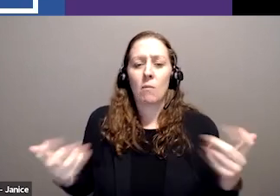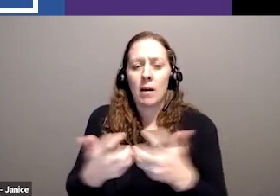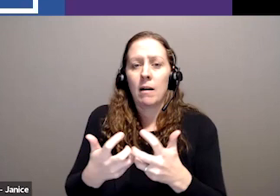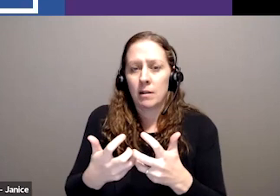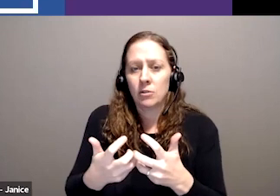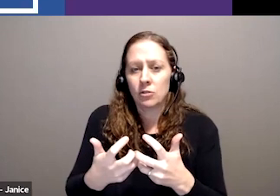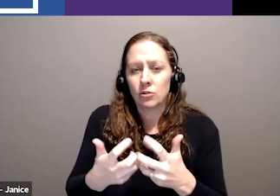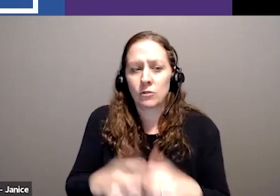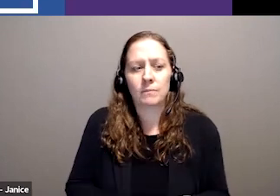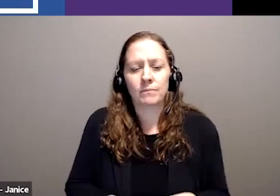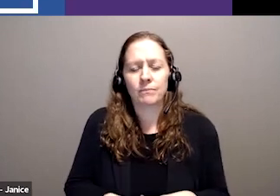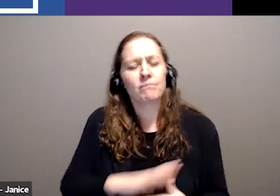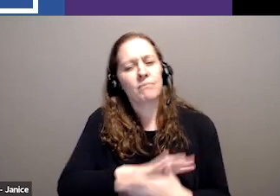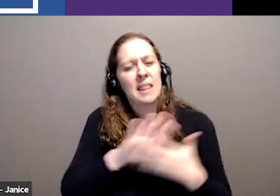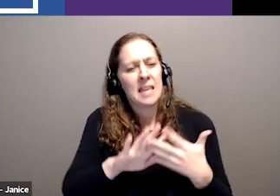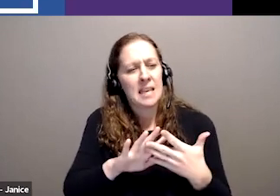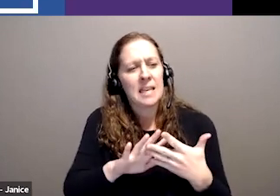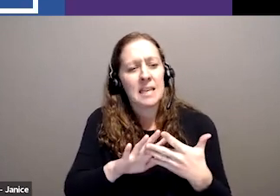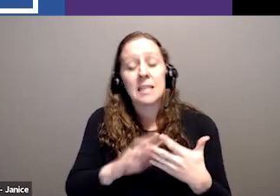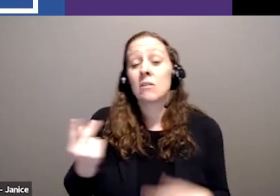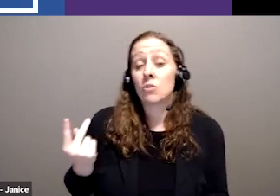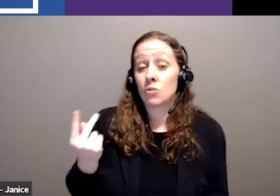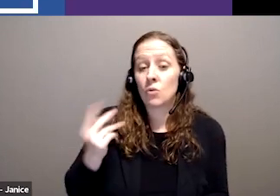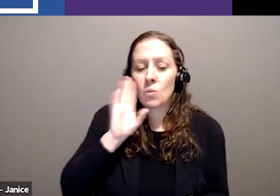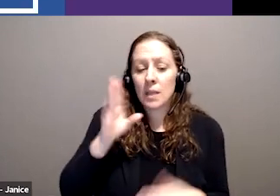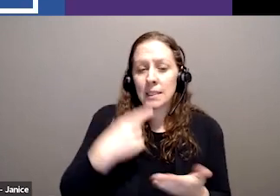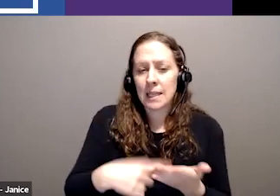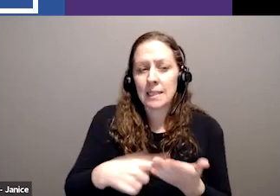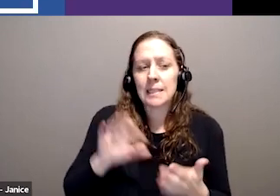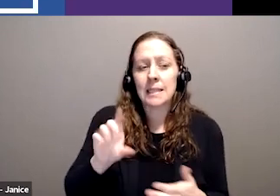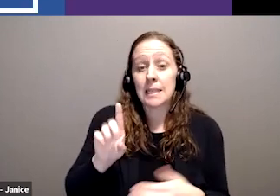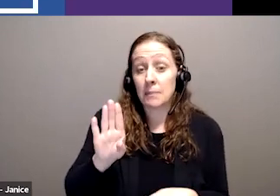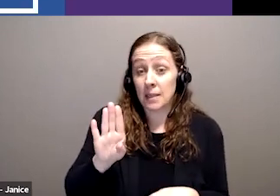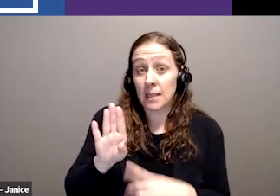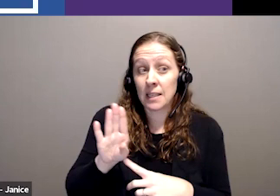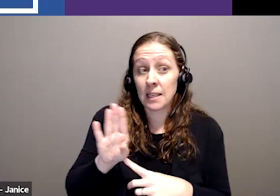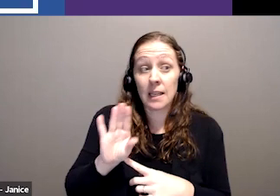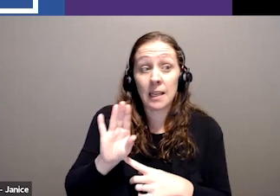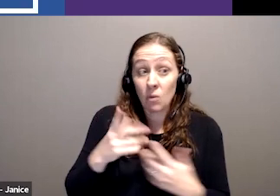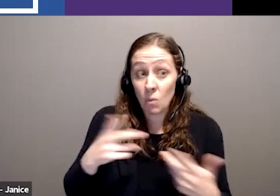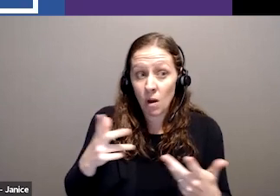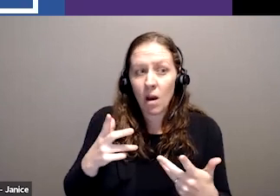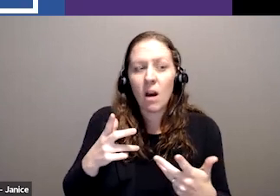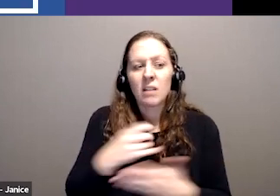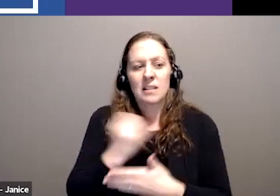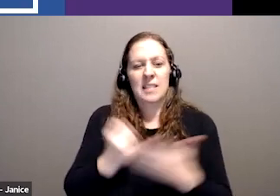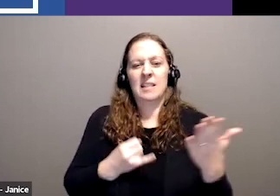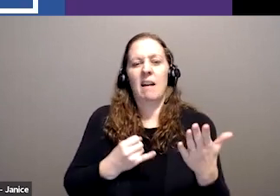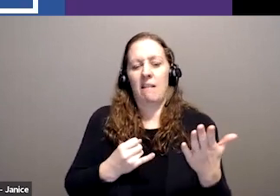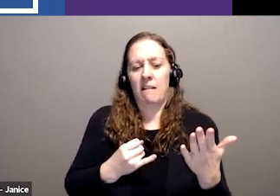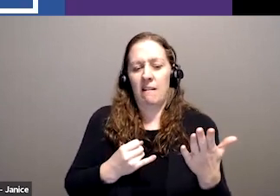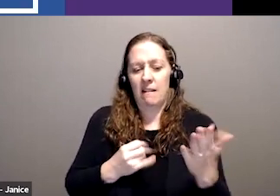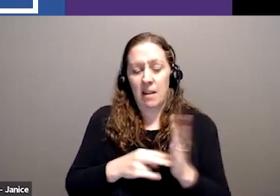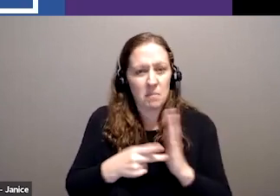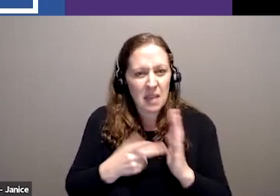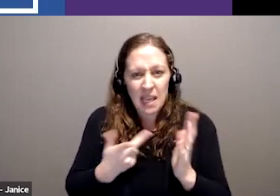With these questions in mind, my colleague and I will be discussing the CDB from a benefit designer perspective. Mainly, how should a benefit unit